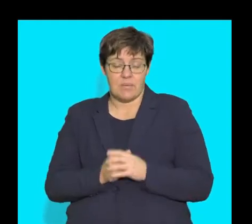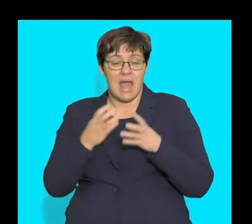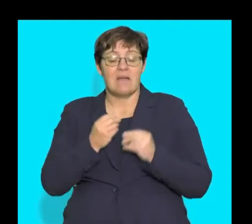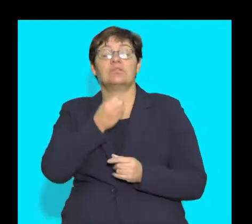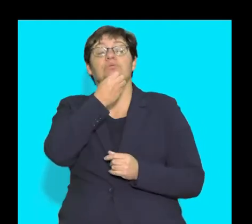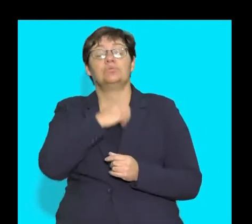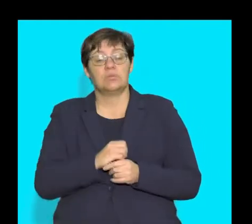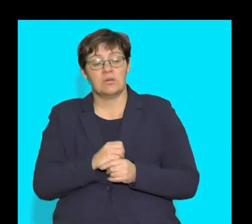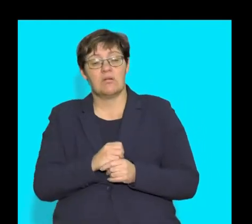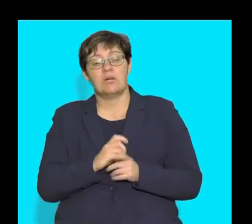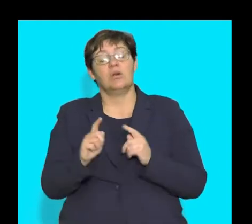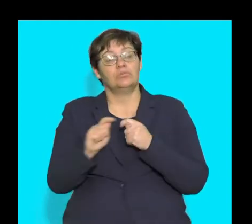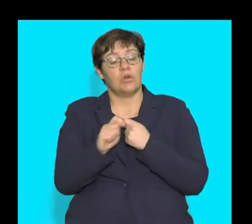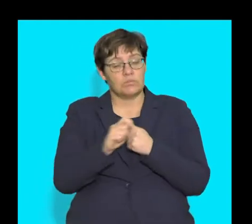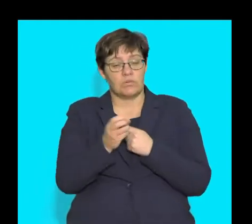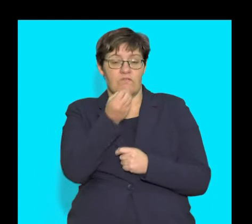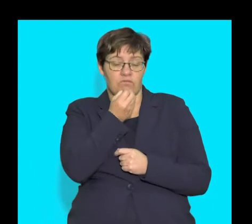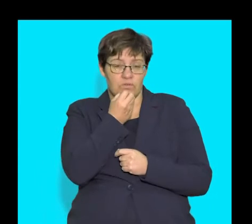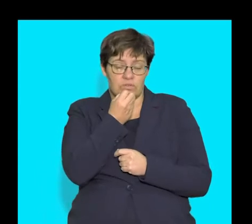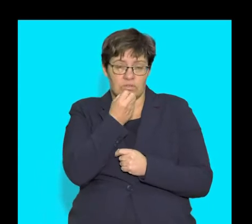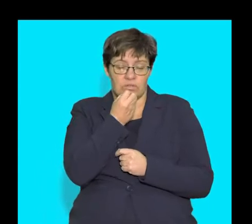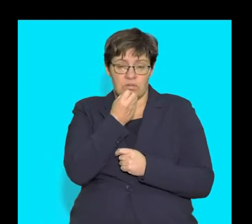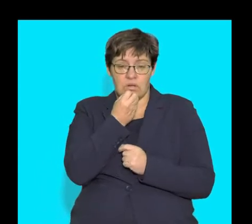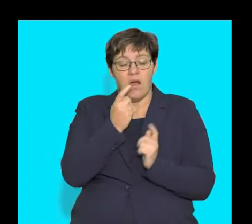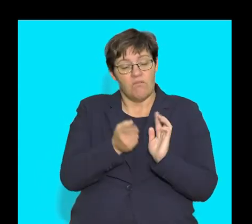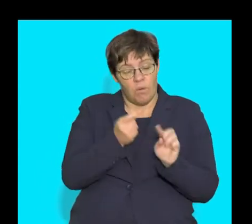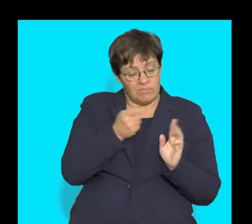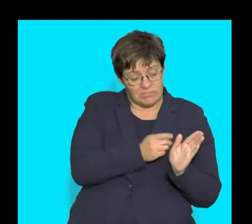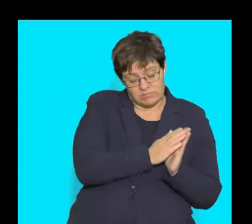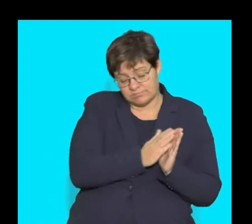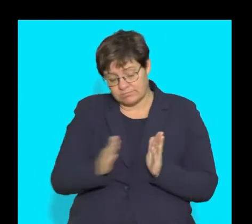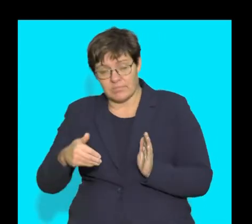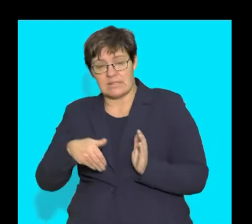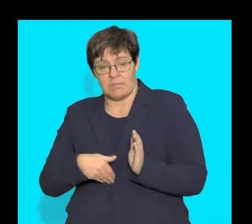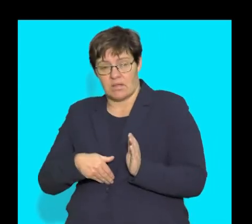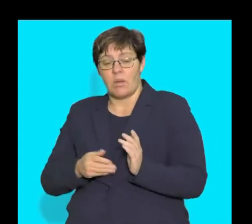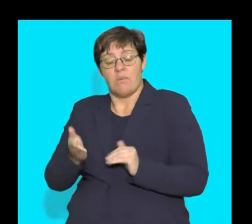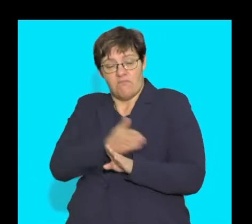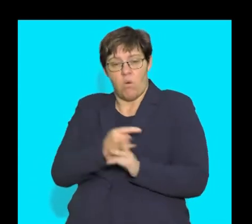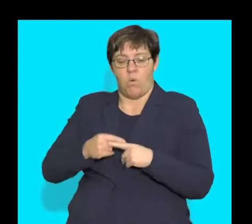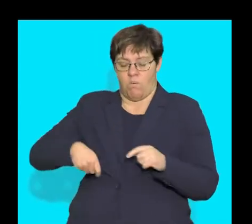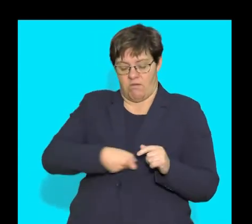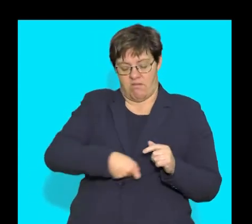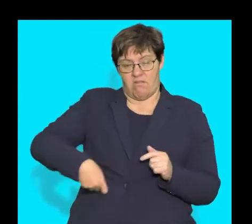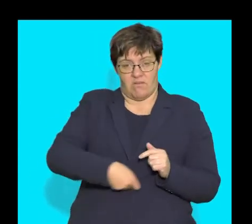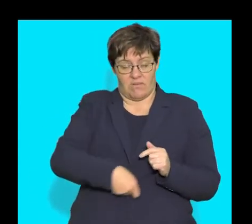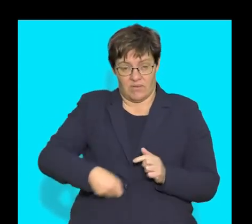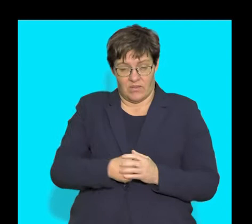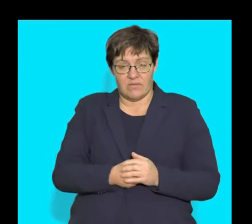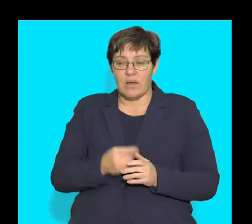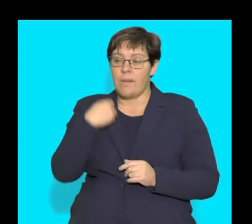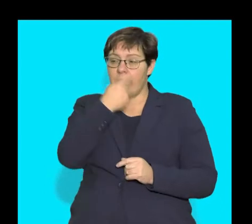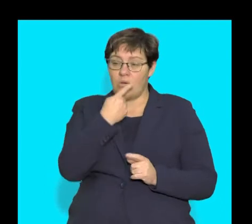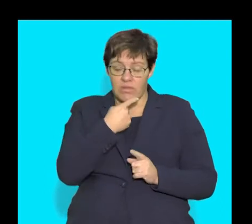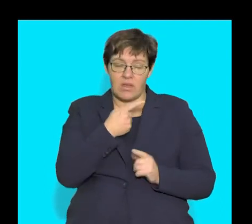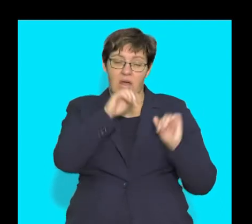we have a tube that then transports the food all the way to the stomach before it moves into the small intestine. Here we have